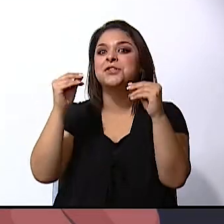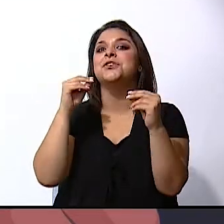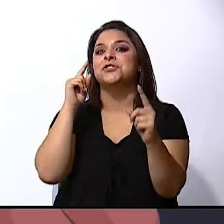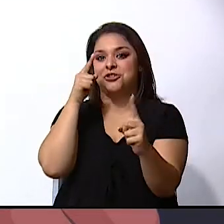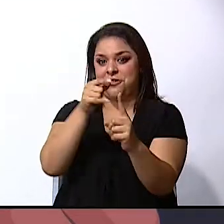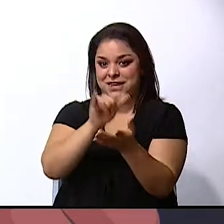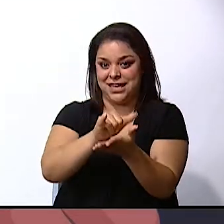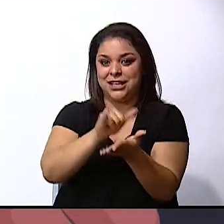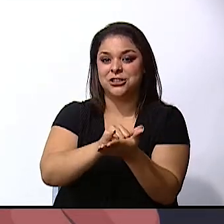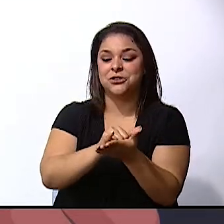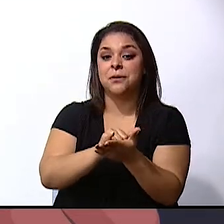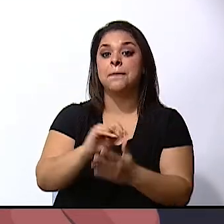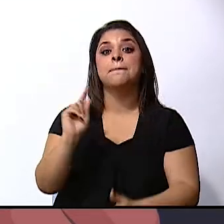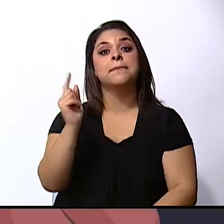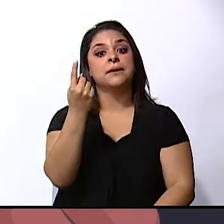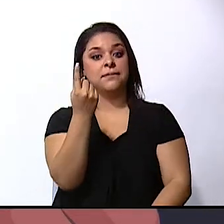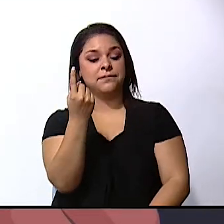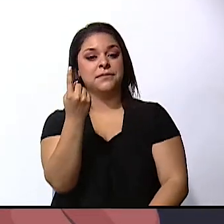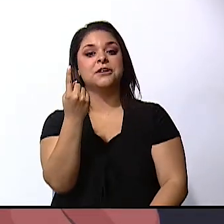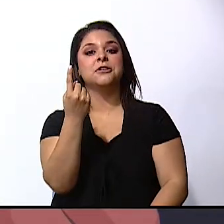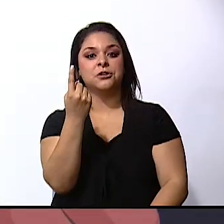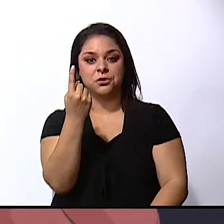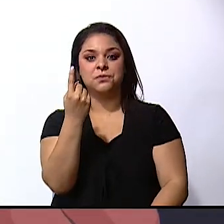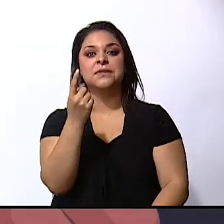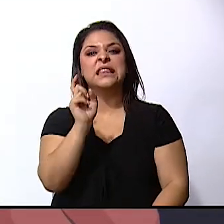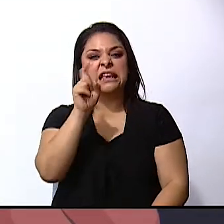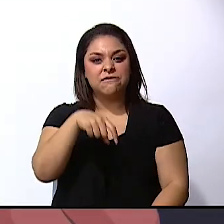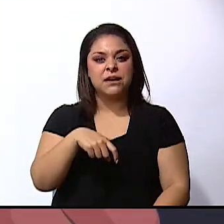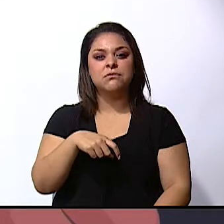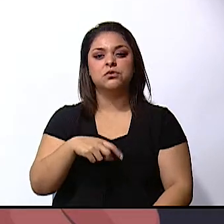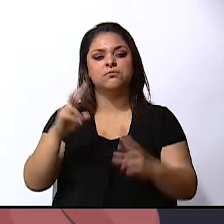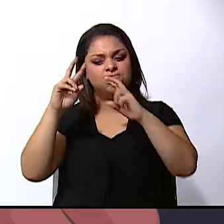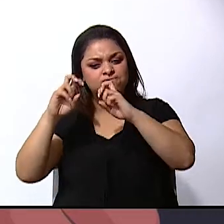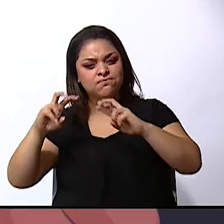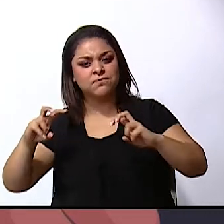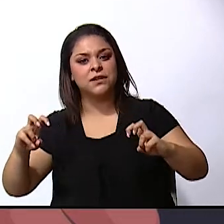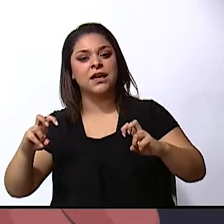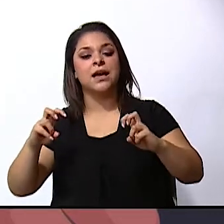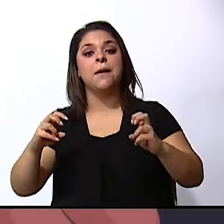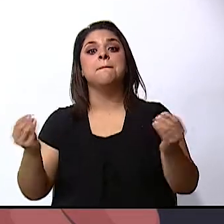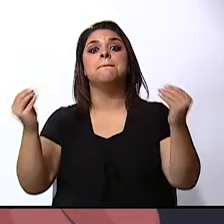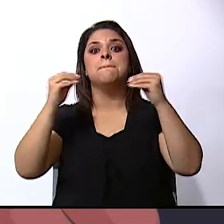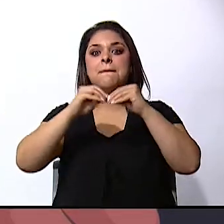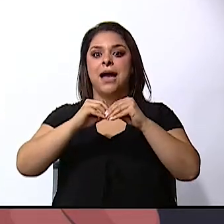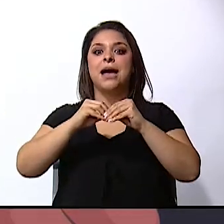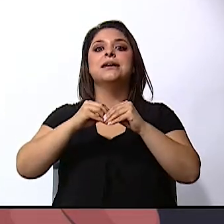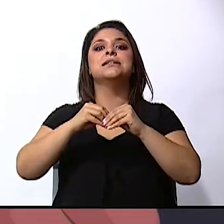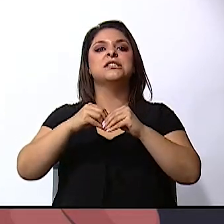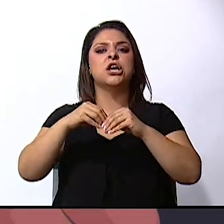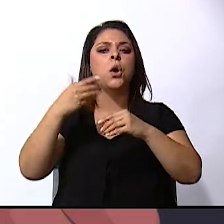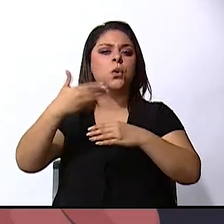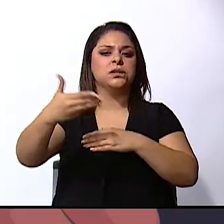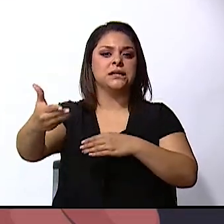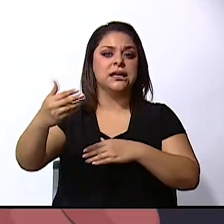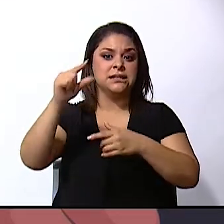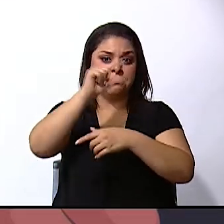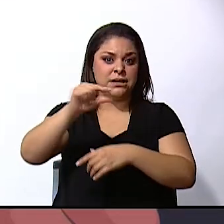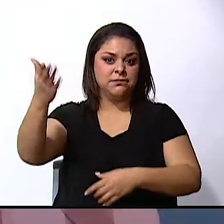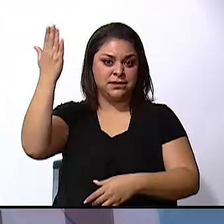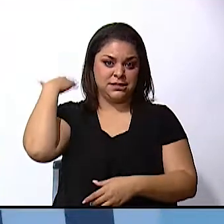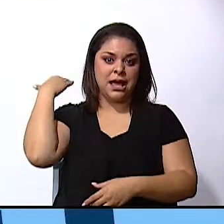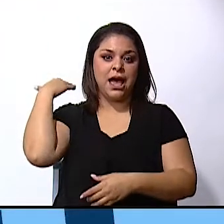but first we are going to review some democratic values from last week okay